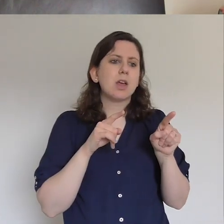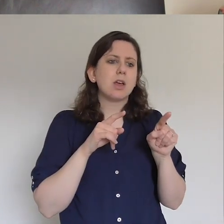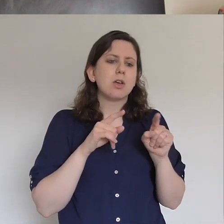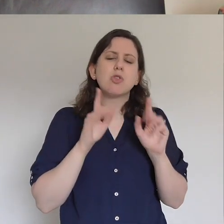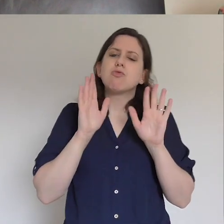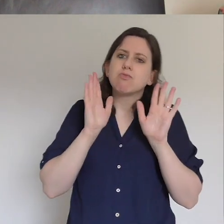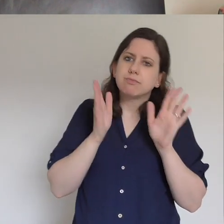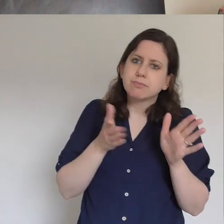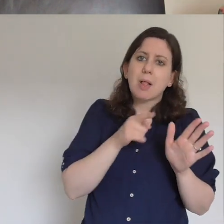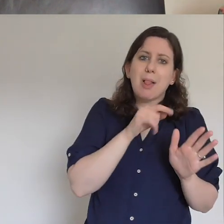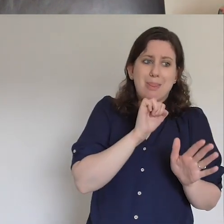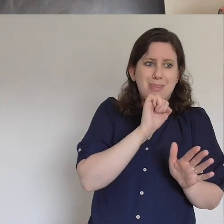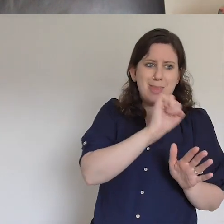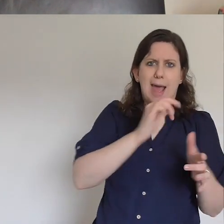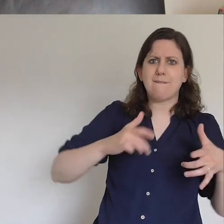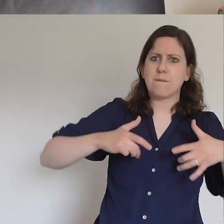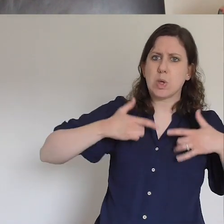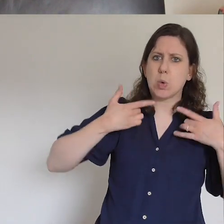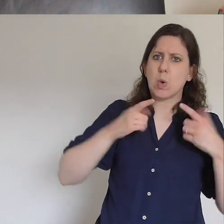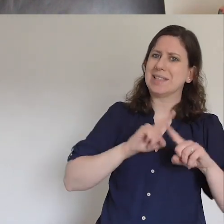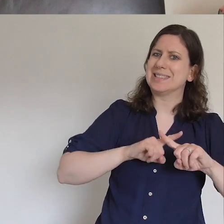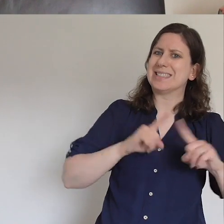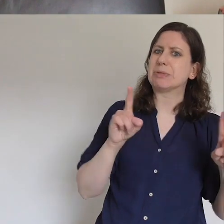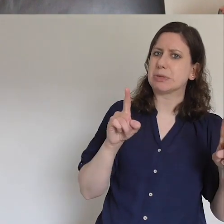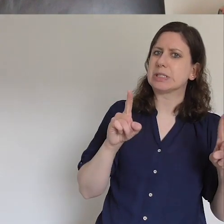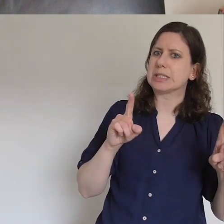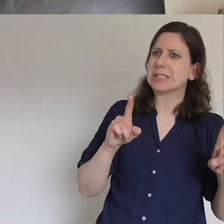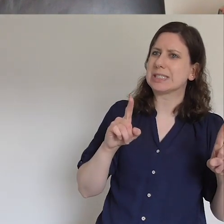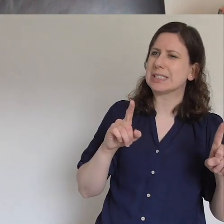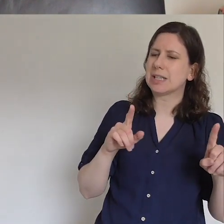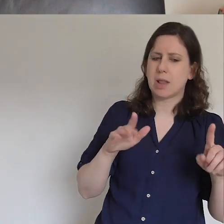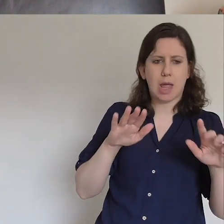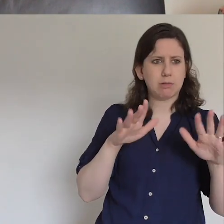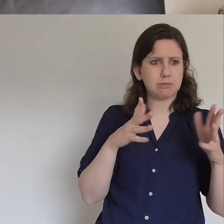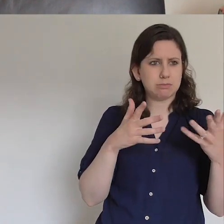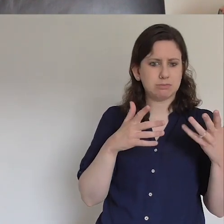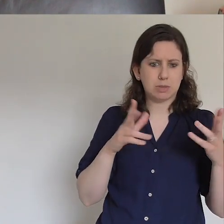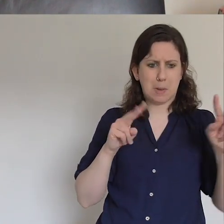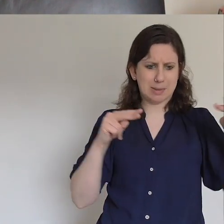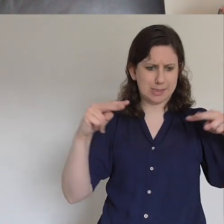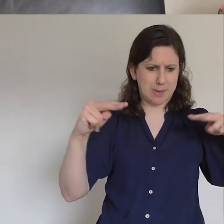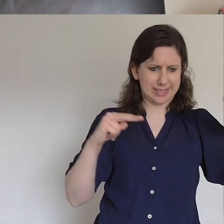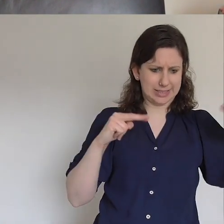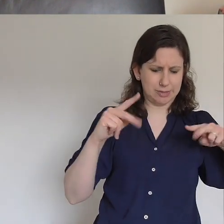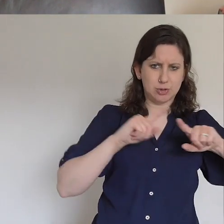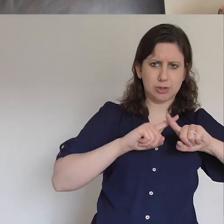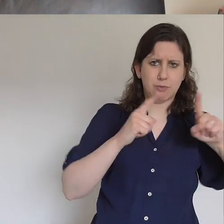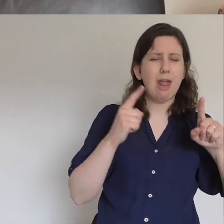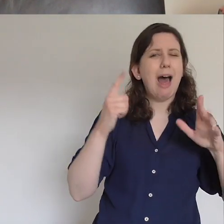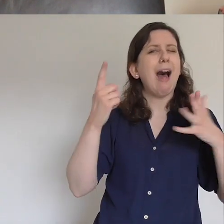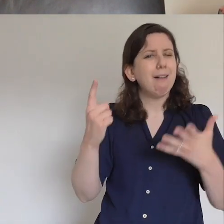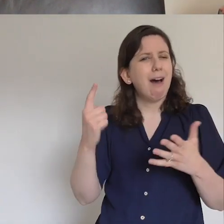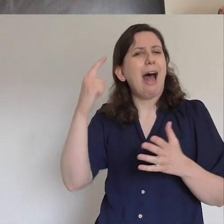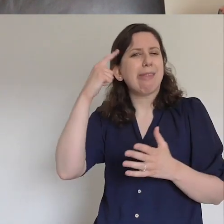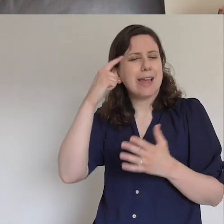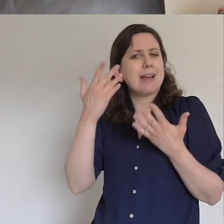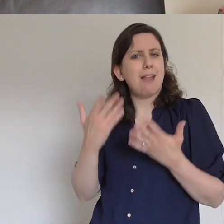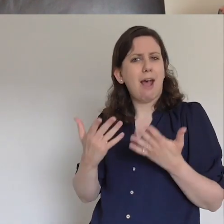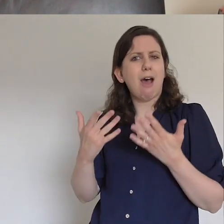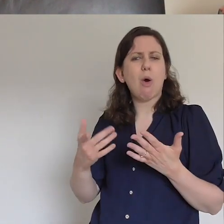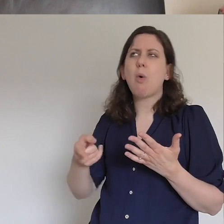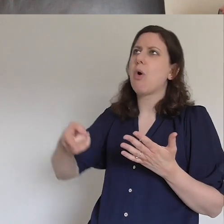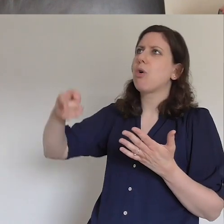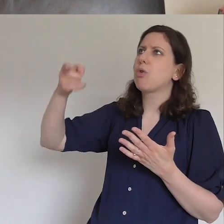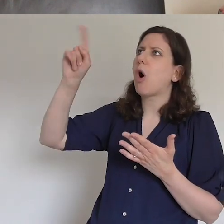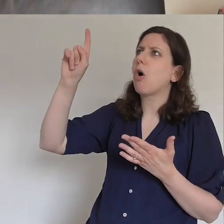and it's like, I think God is wanting to shift our thinking, shift our minds into a space of believing in him